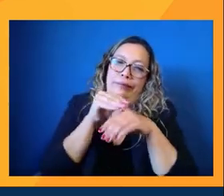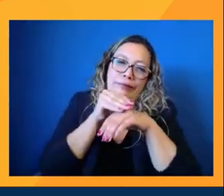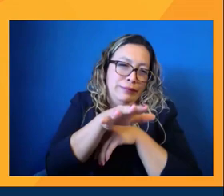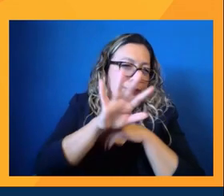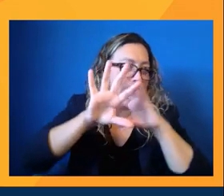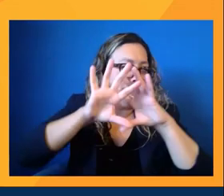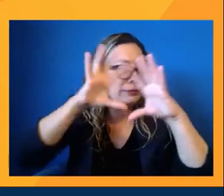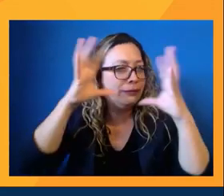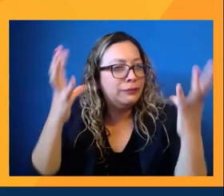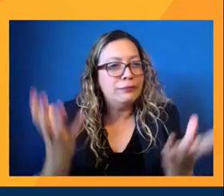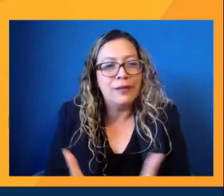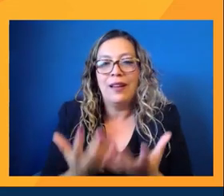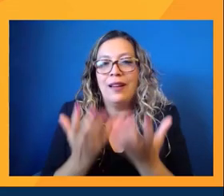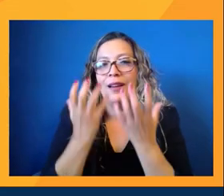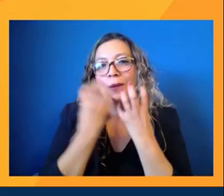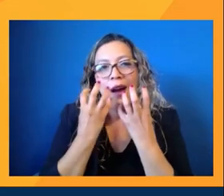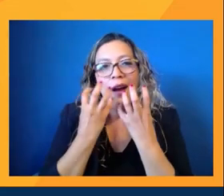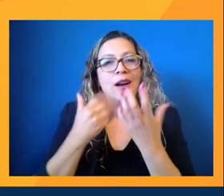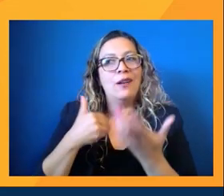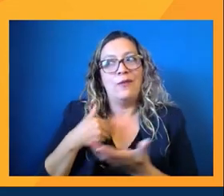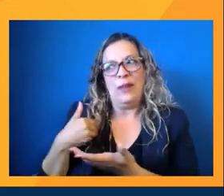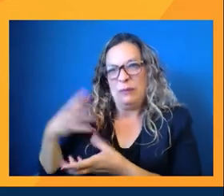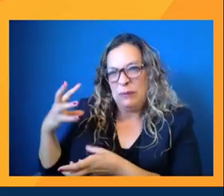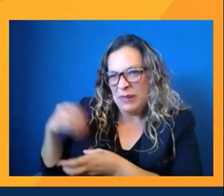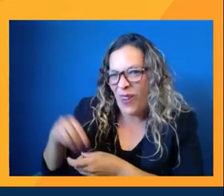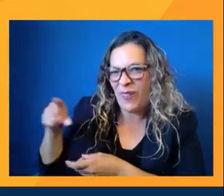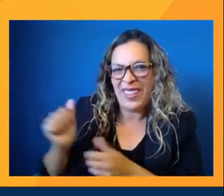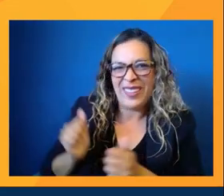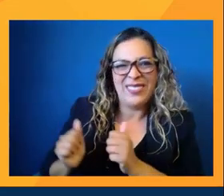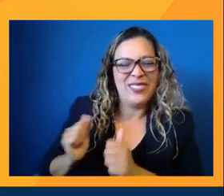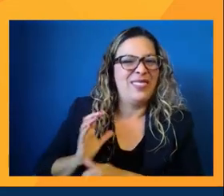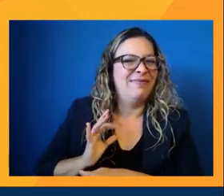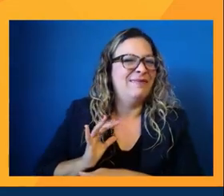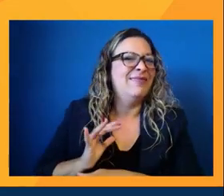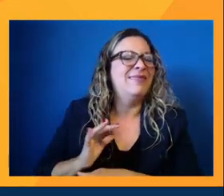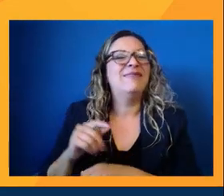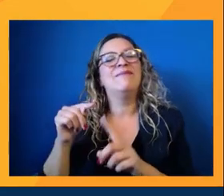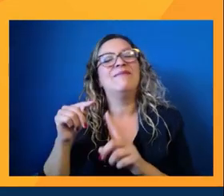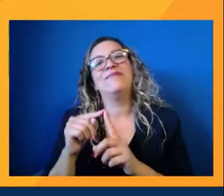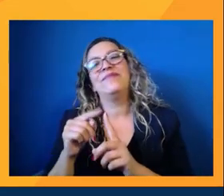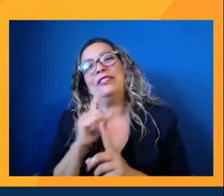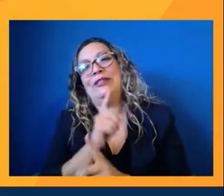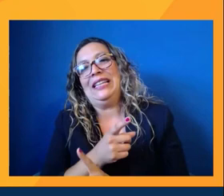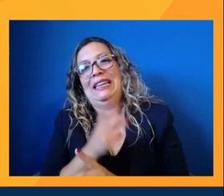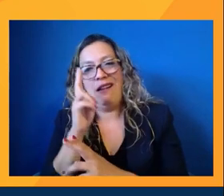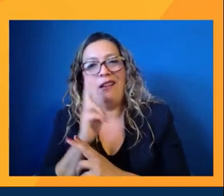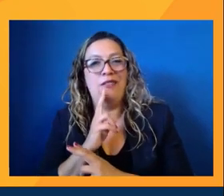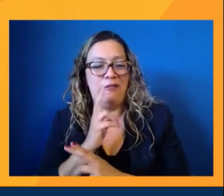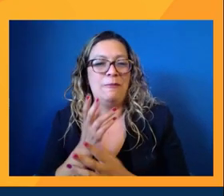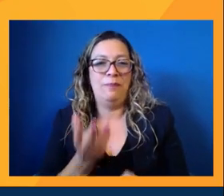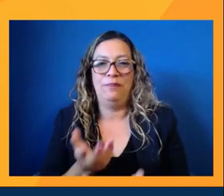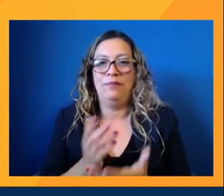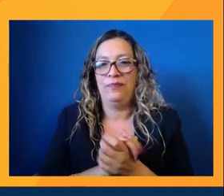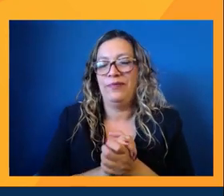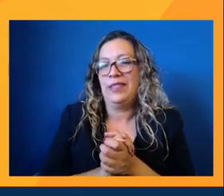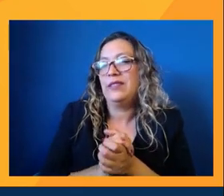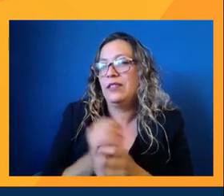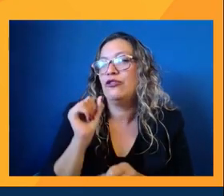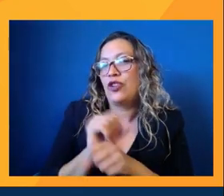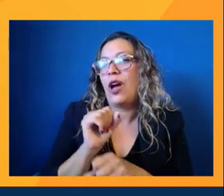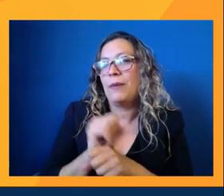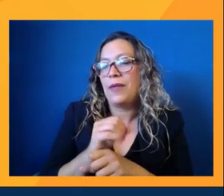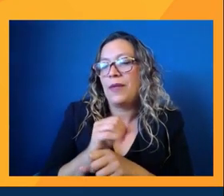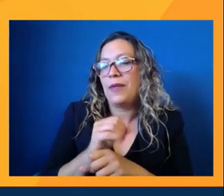kind of like putting us in such a good place. And, you know, it's such a, it's a, it's a job that I take very seriously because I